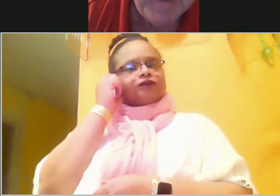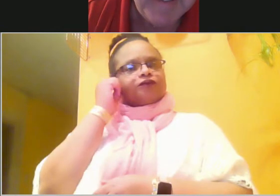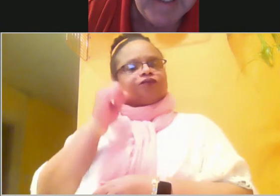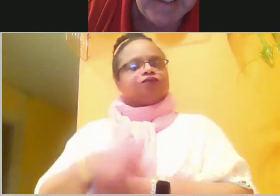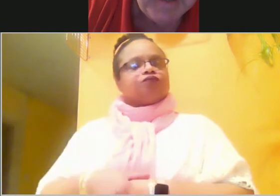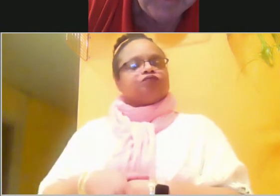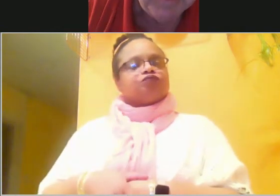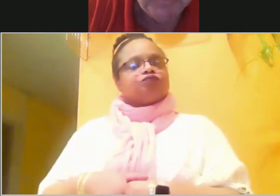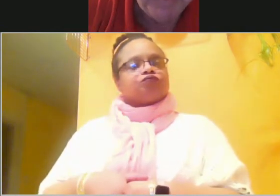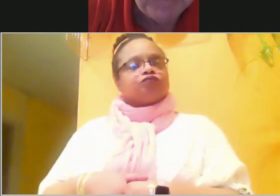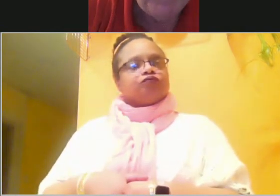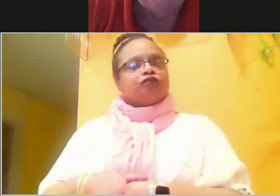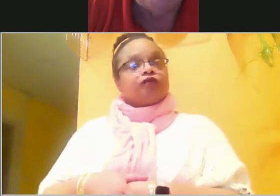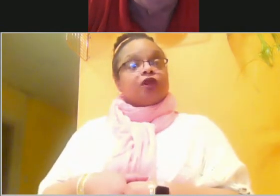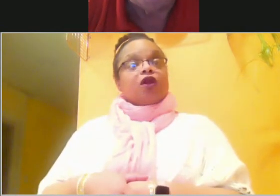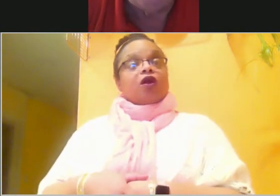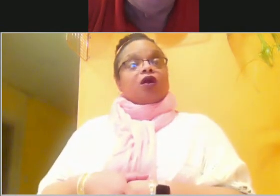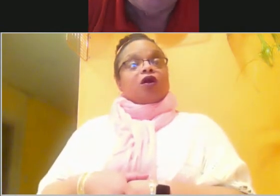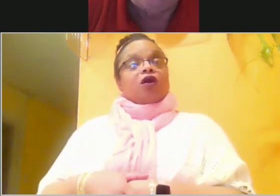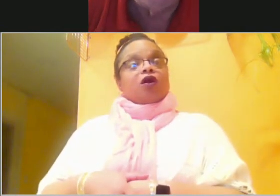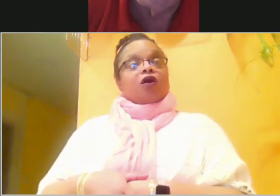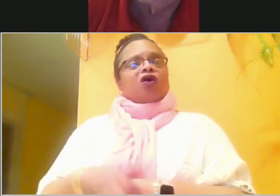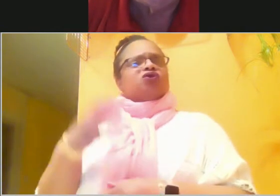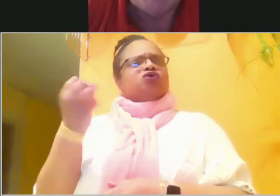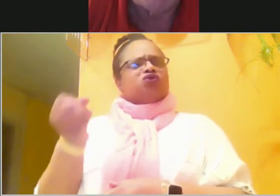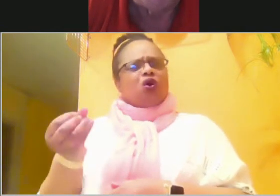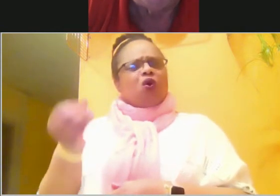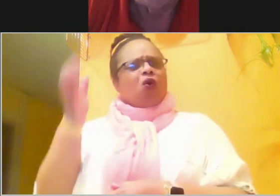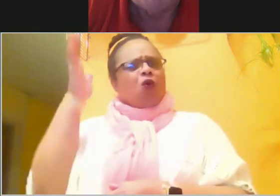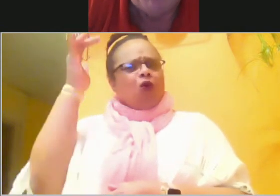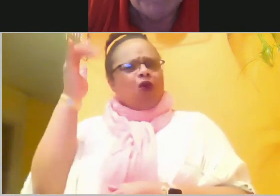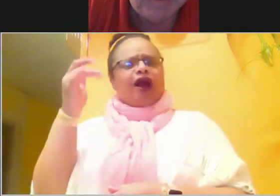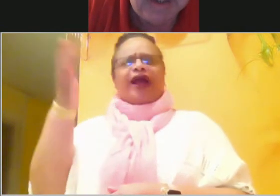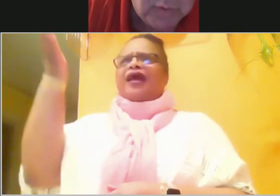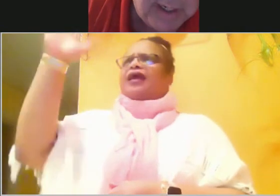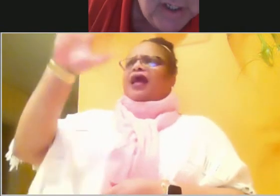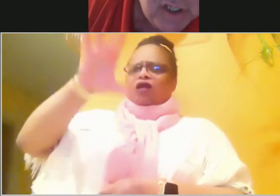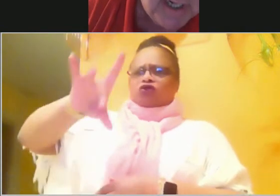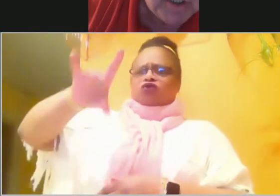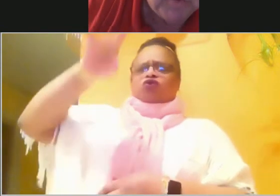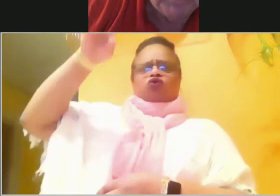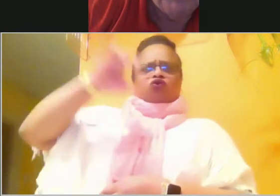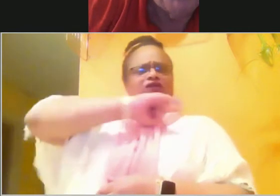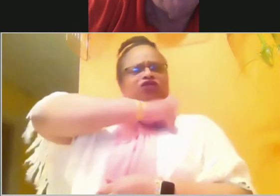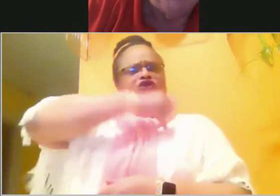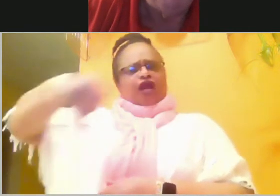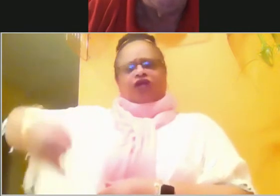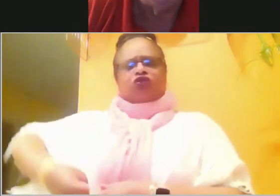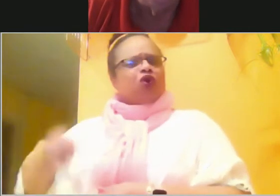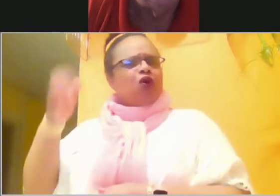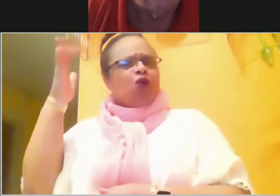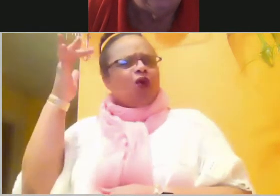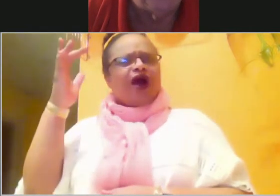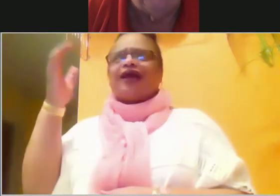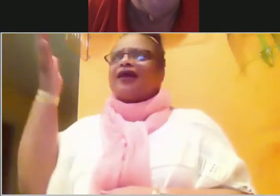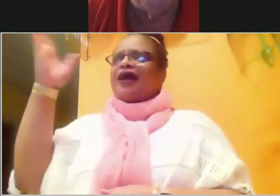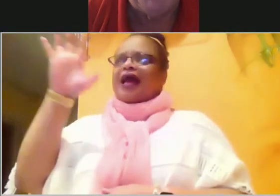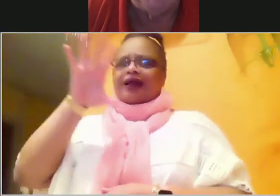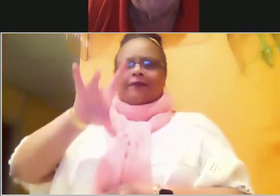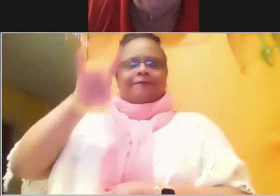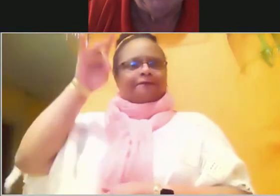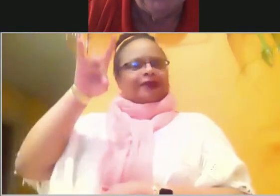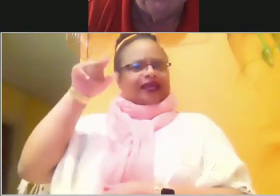about. So we say, all right, why did God choose Joshua? Why? Why Joshua? There's so many, uh,